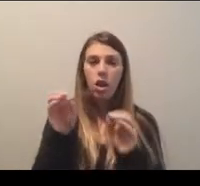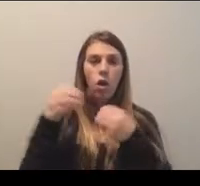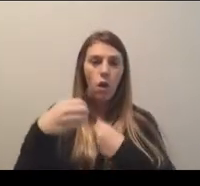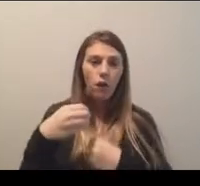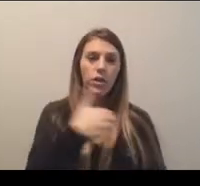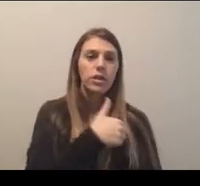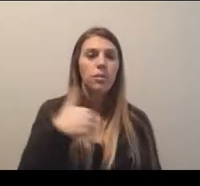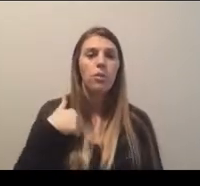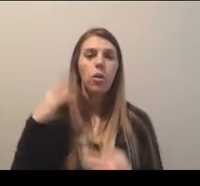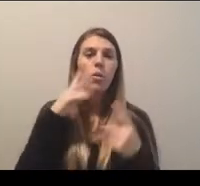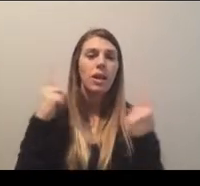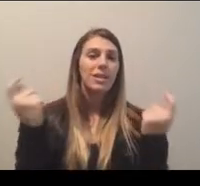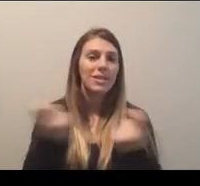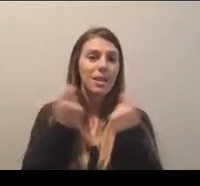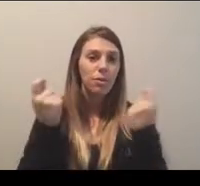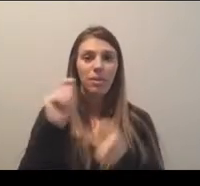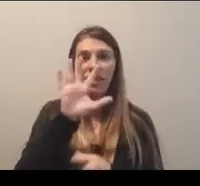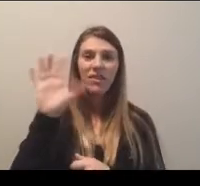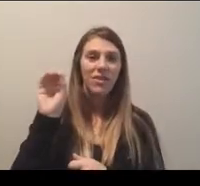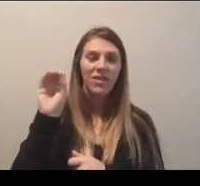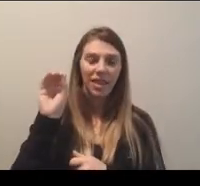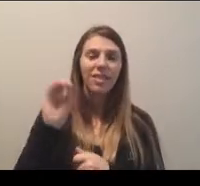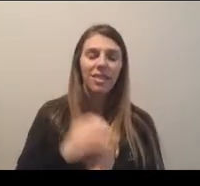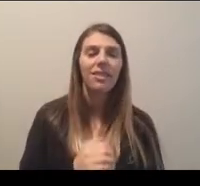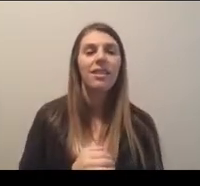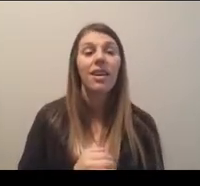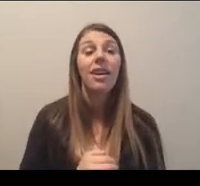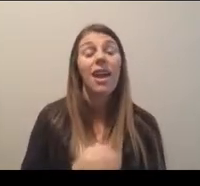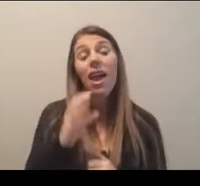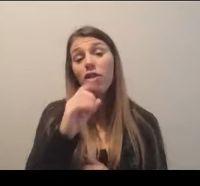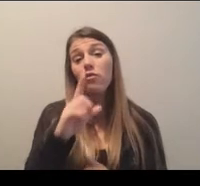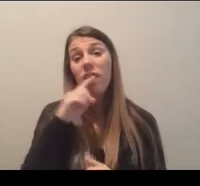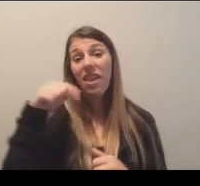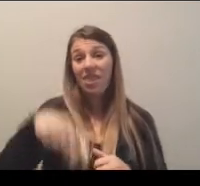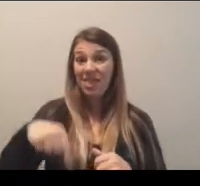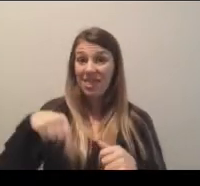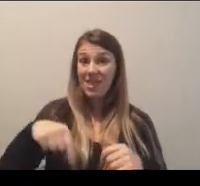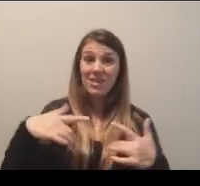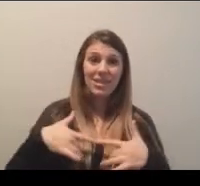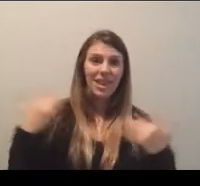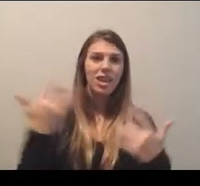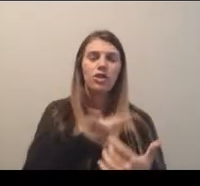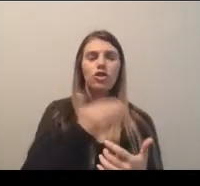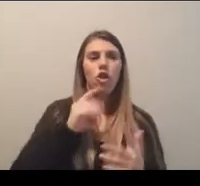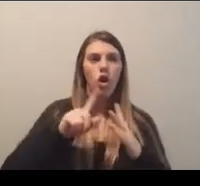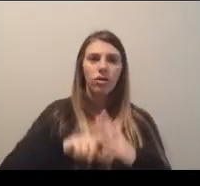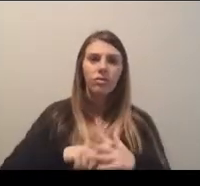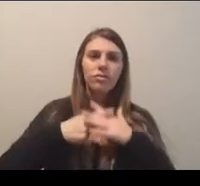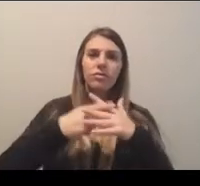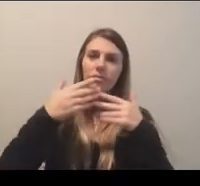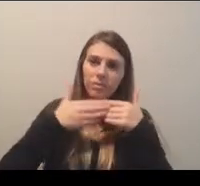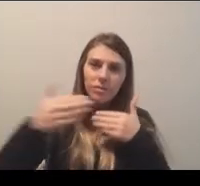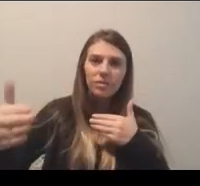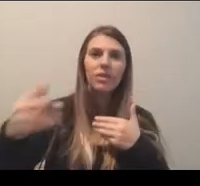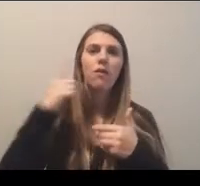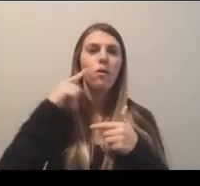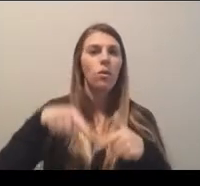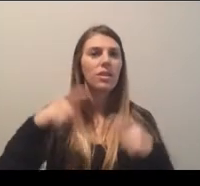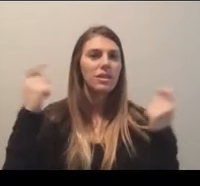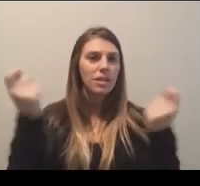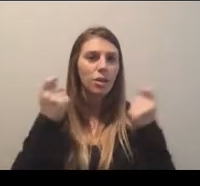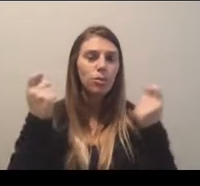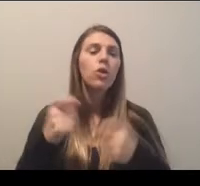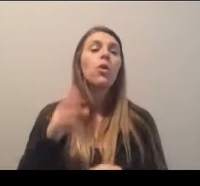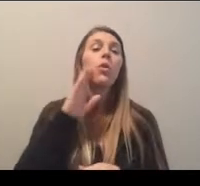will celebrate Title IX's 50th anniversary. And in fact, this convention is our kickoff of that celebration. We will be